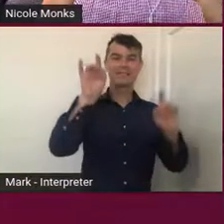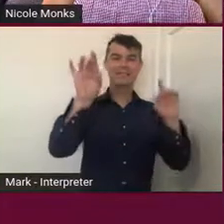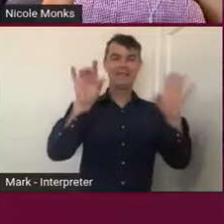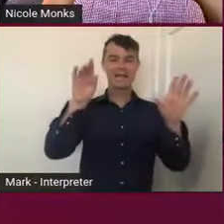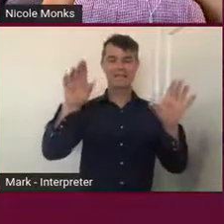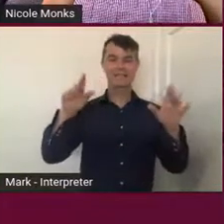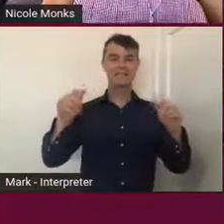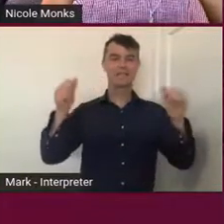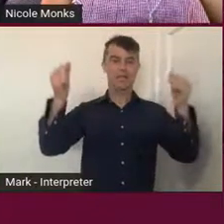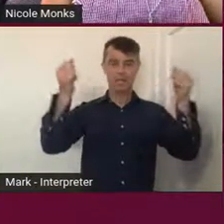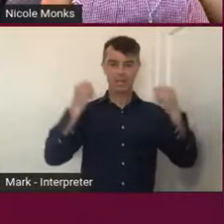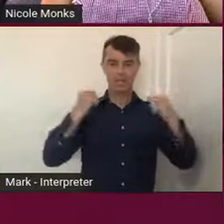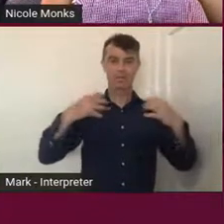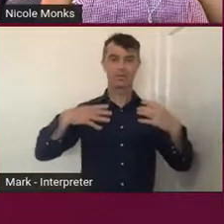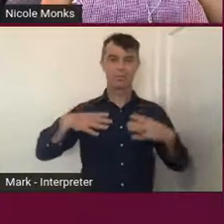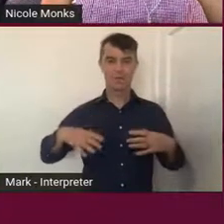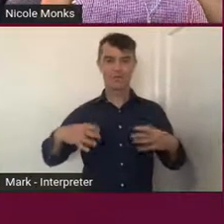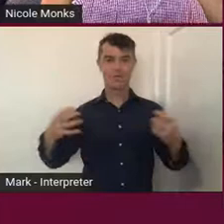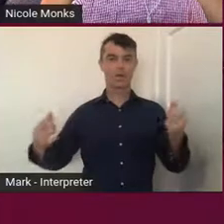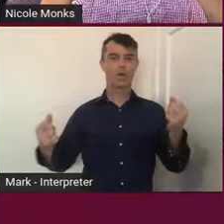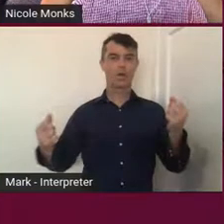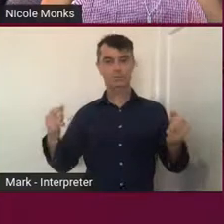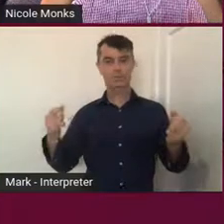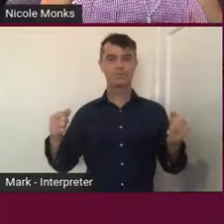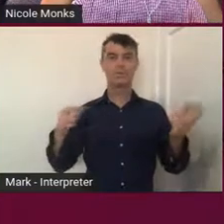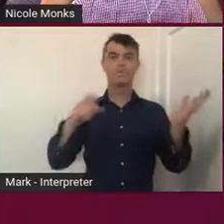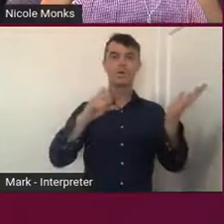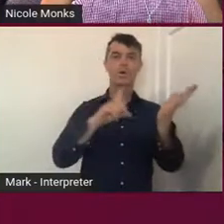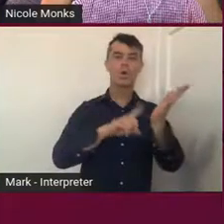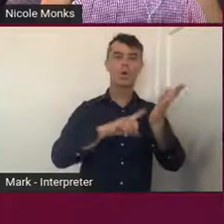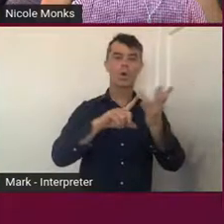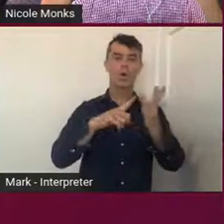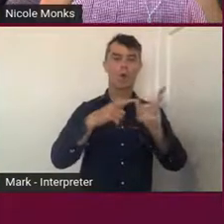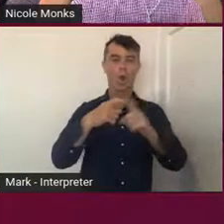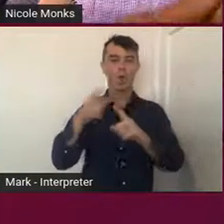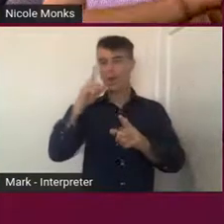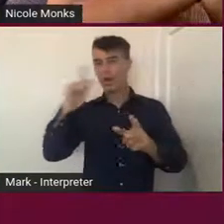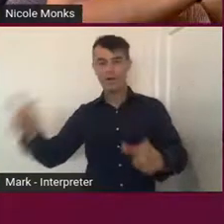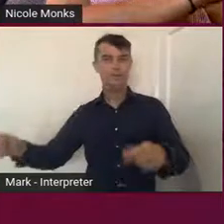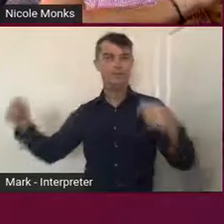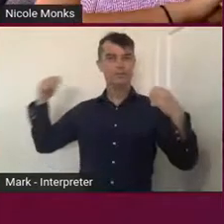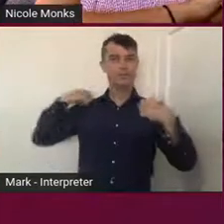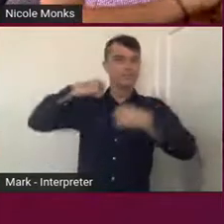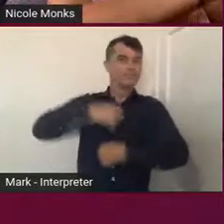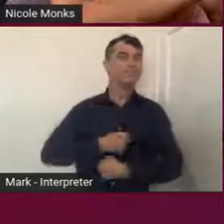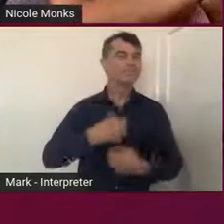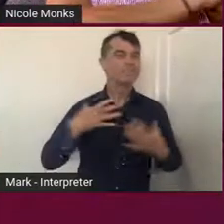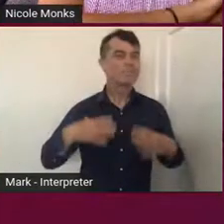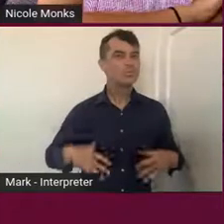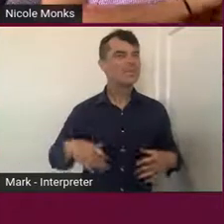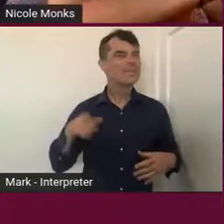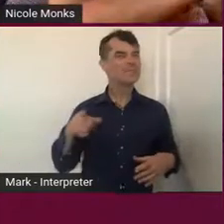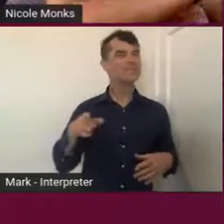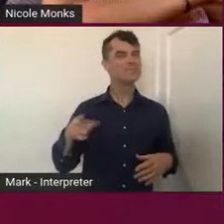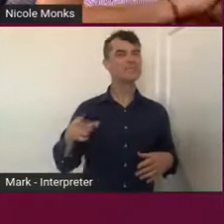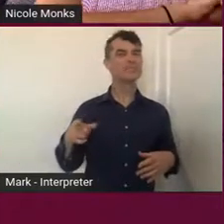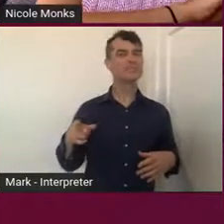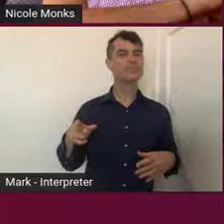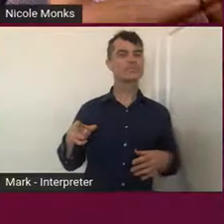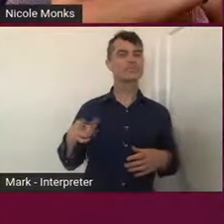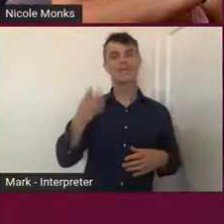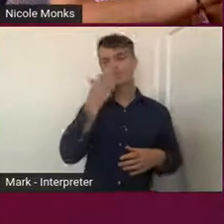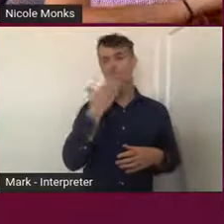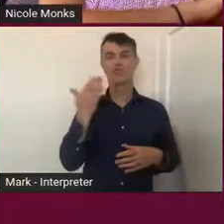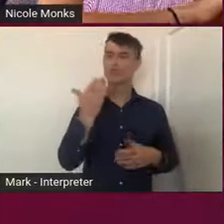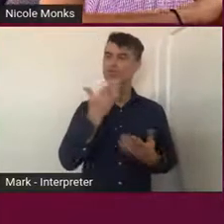wearing them. And there was cloaks as well that you could wear. So, we were just, yeah, it was a beautiful,